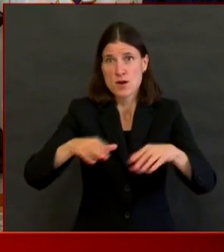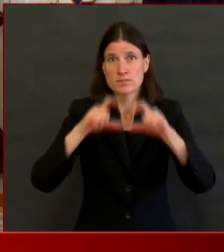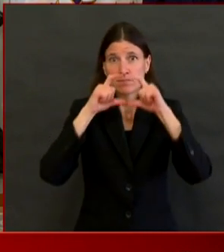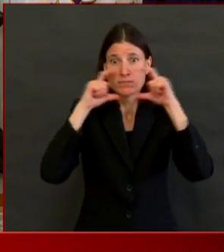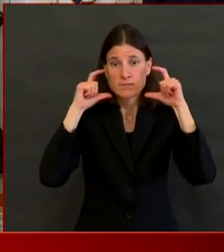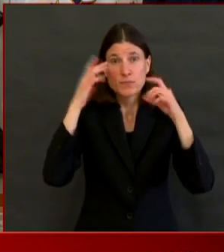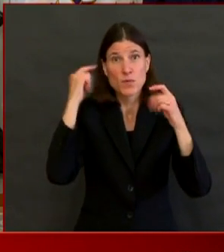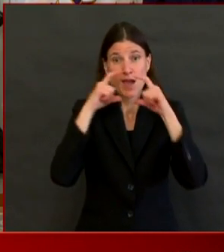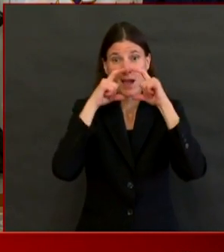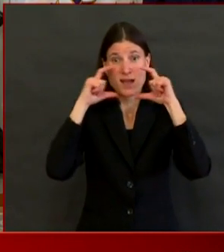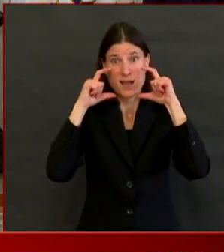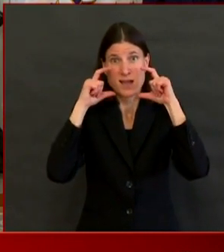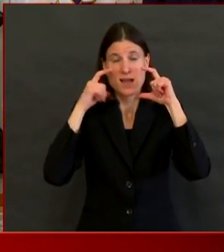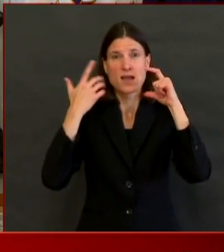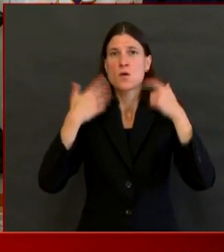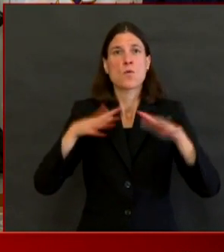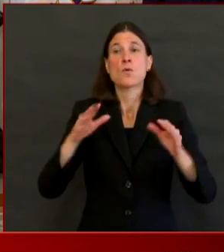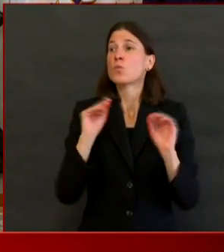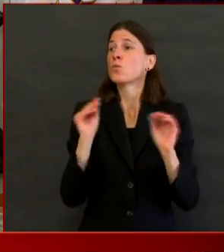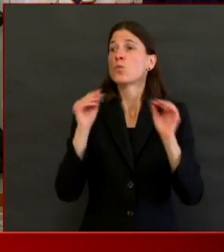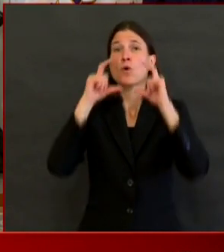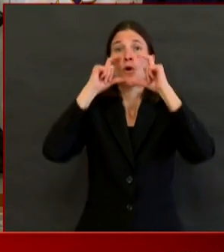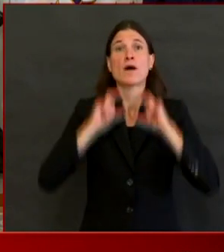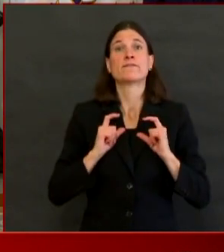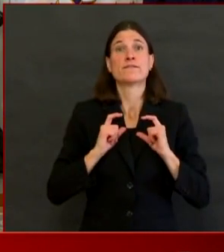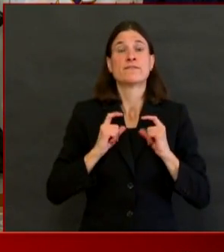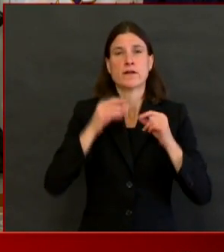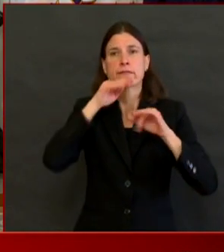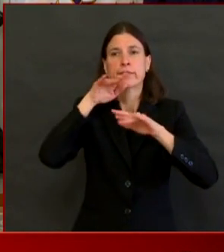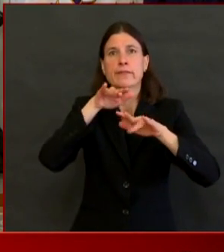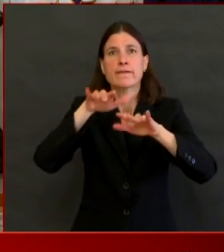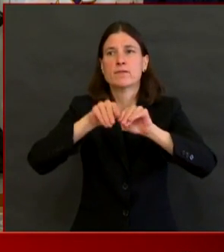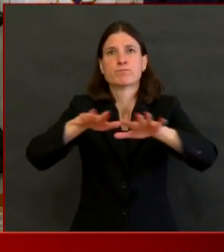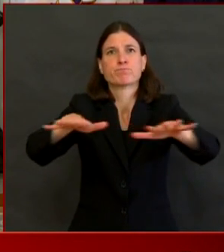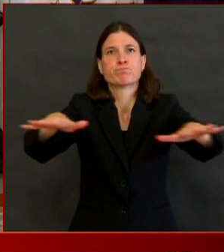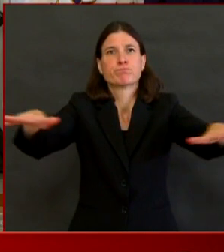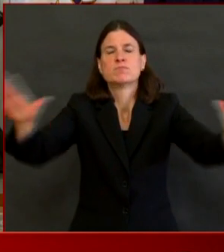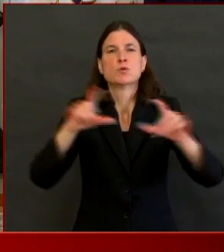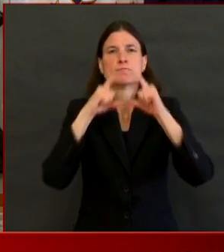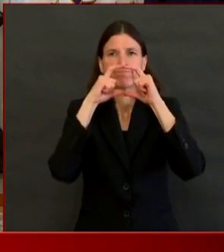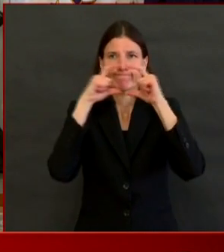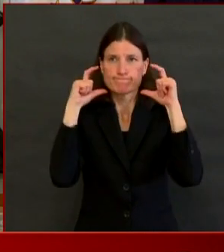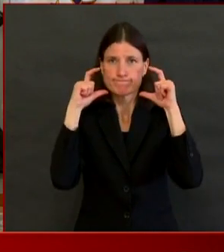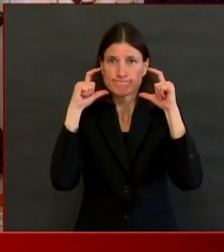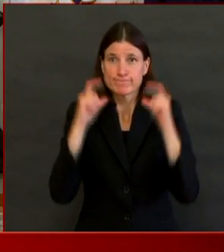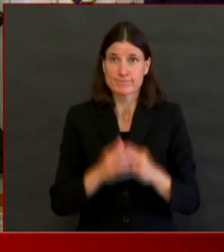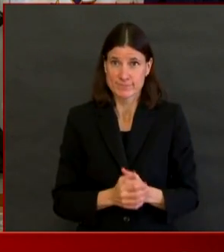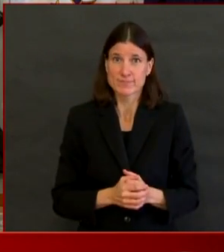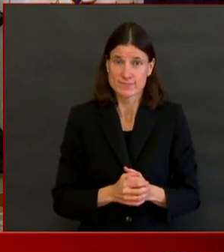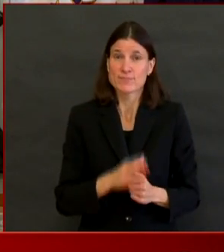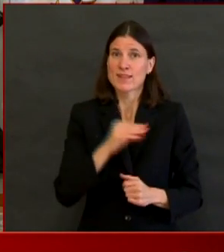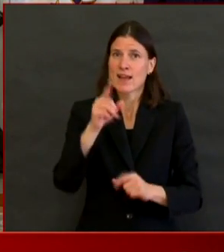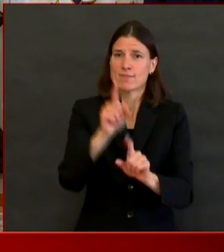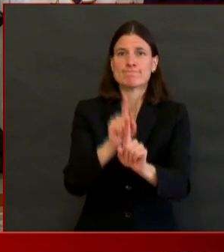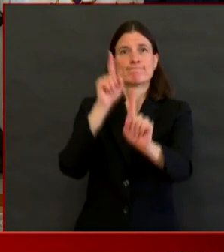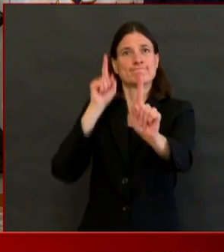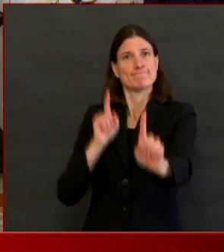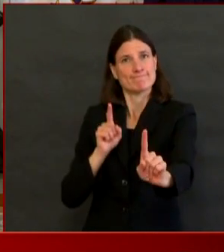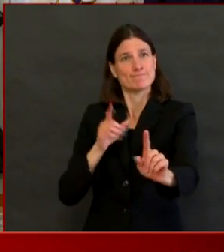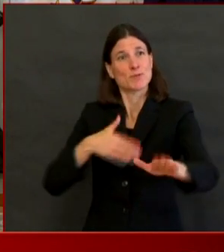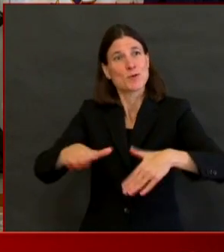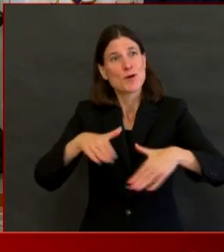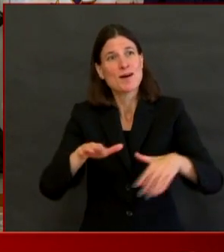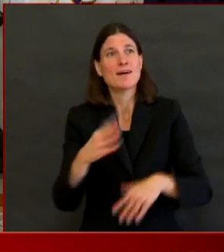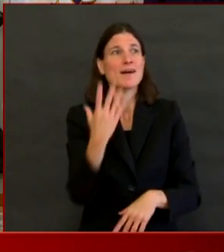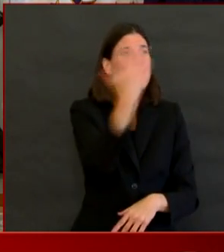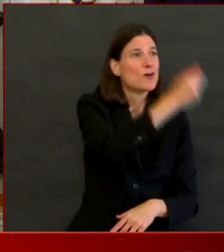fine. Remember to wear that outside. Remember your six feet of social distancing and remember it should really be as